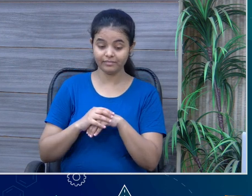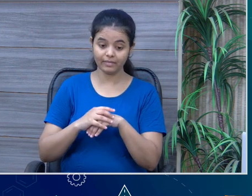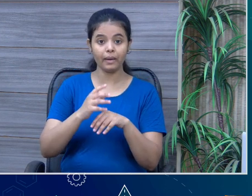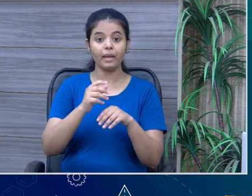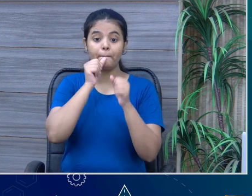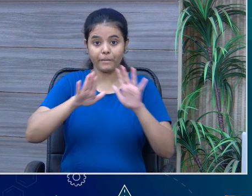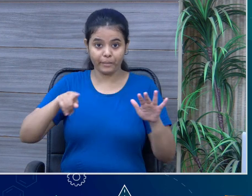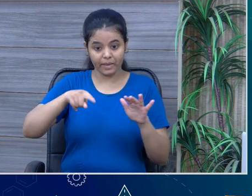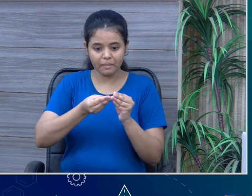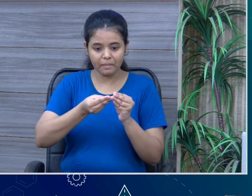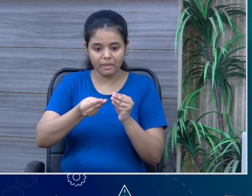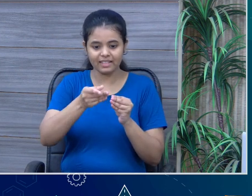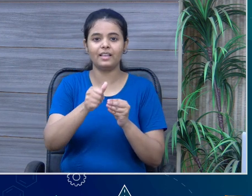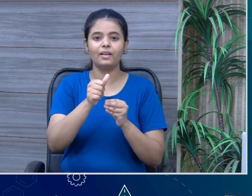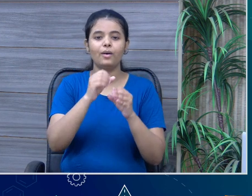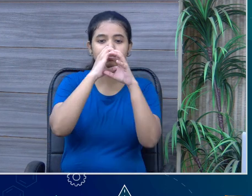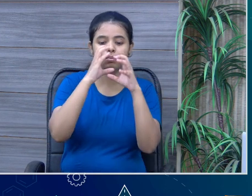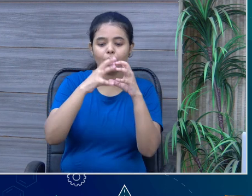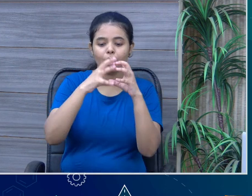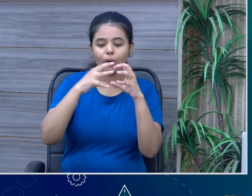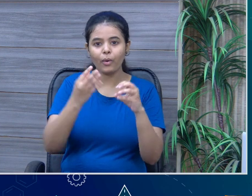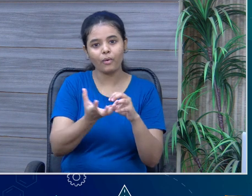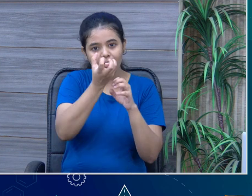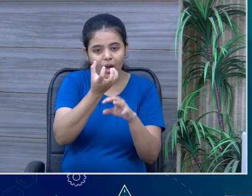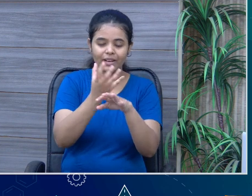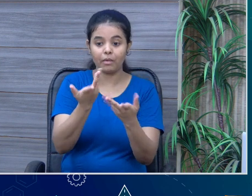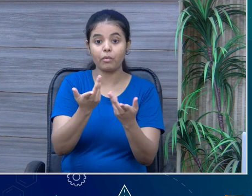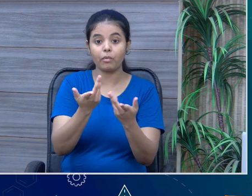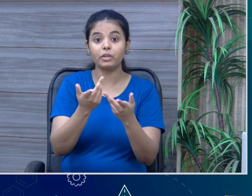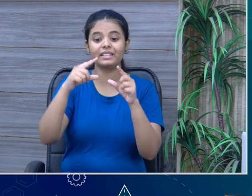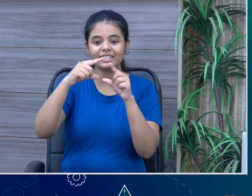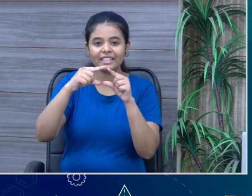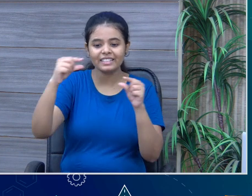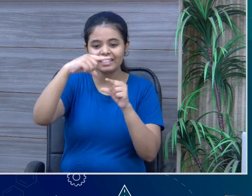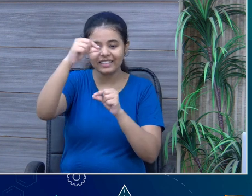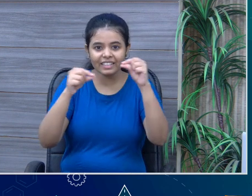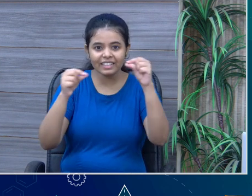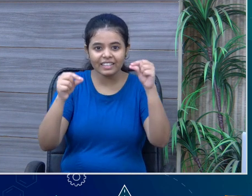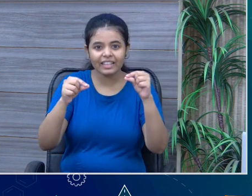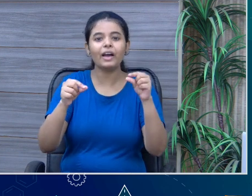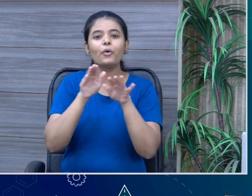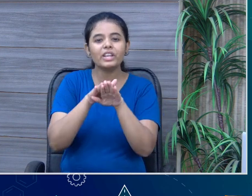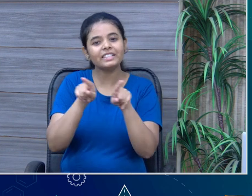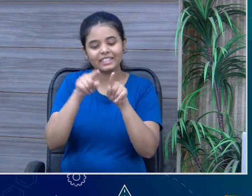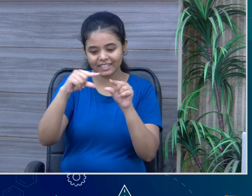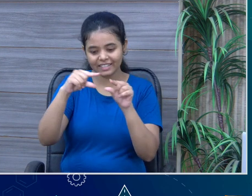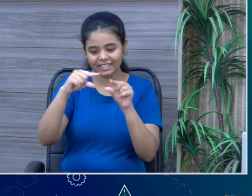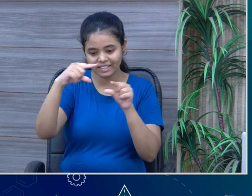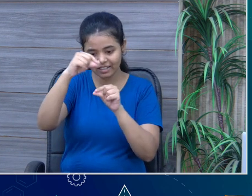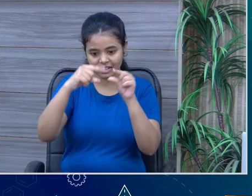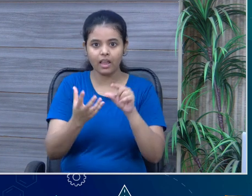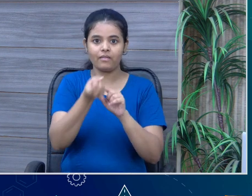shells, sand. And sometimes we find the starfish also. Some of the hazardous things are also found on the